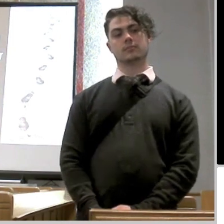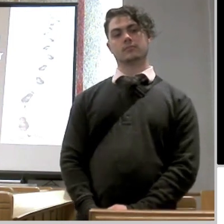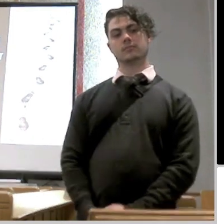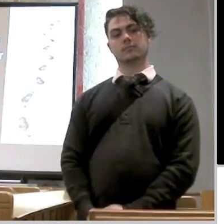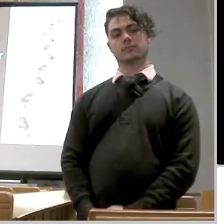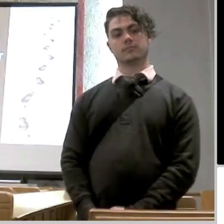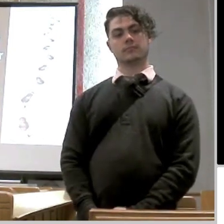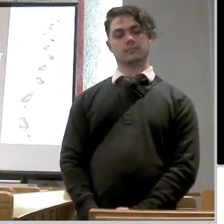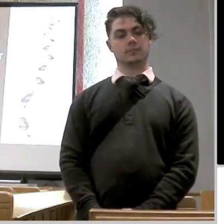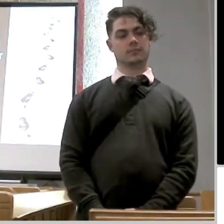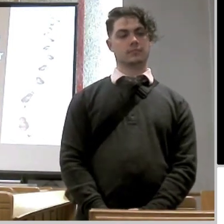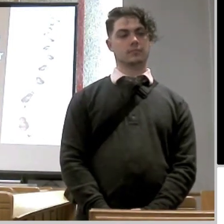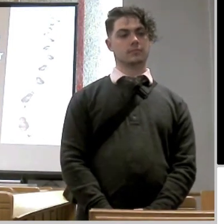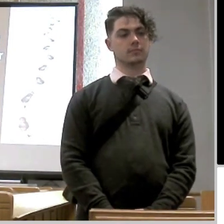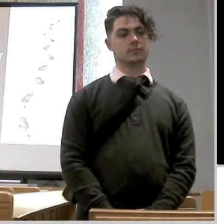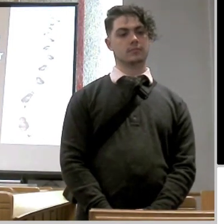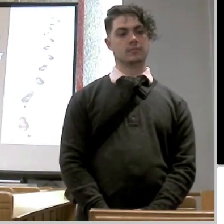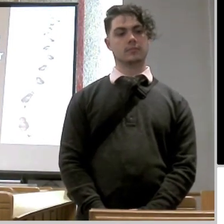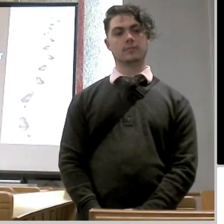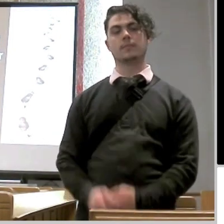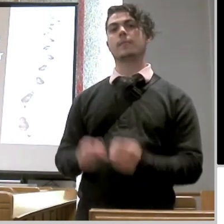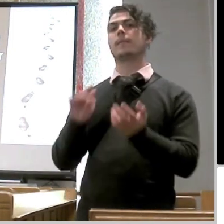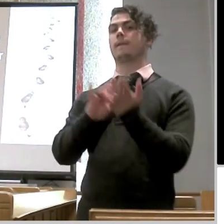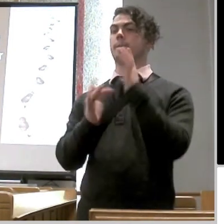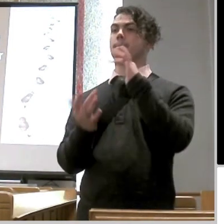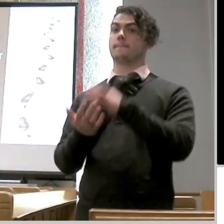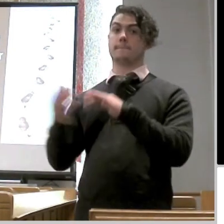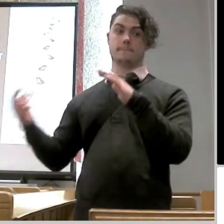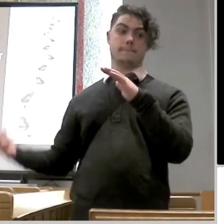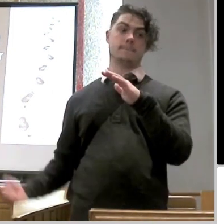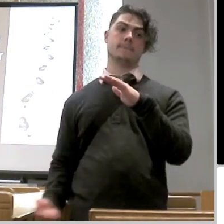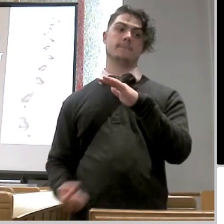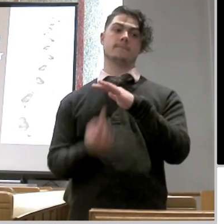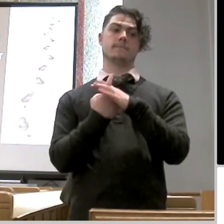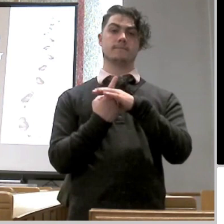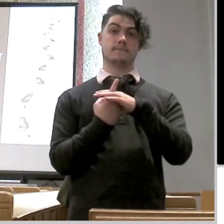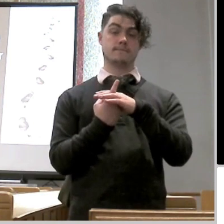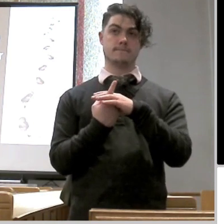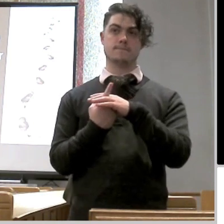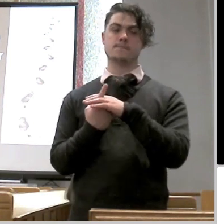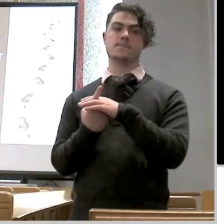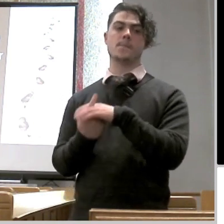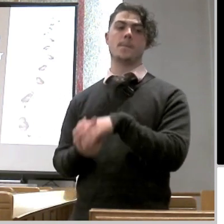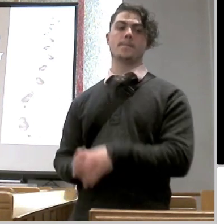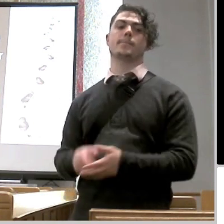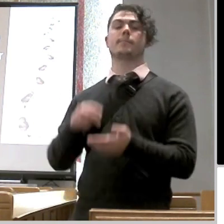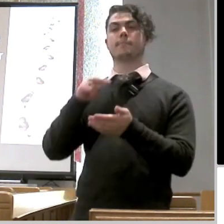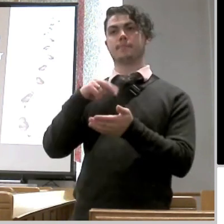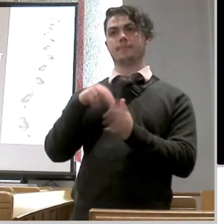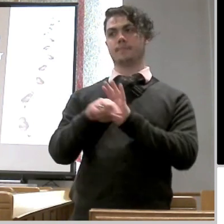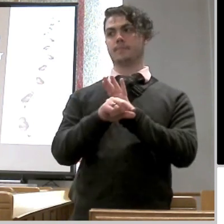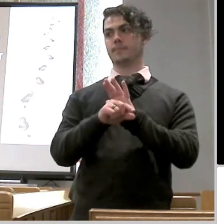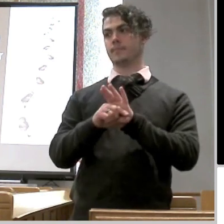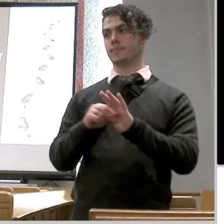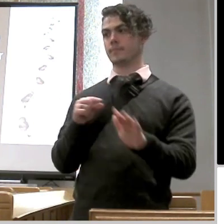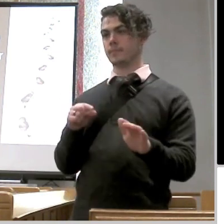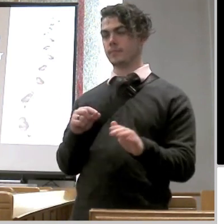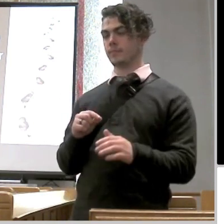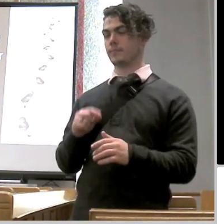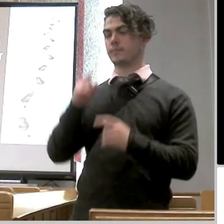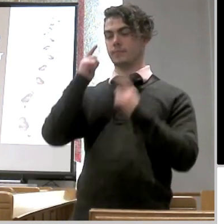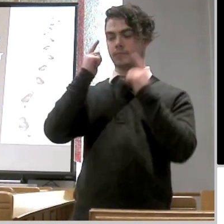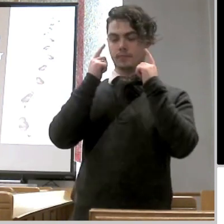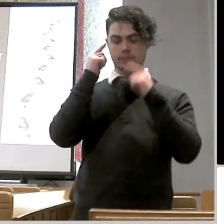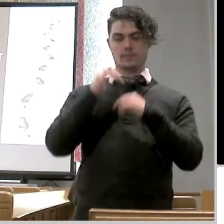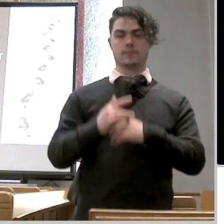and so when jesus finally comes to to peter um i want you to i want you to read read this take it in deeply